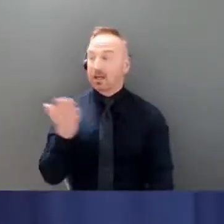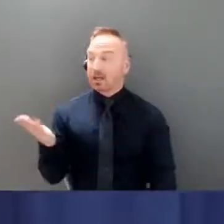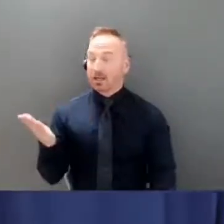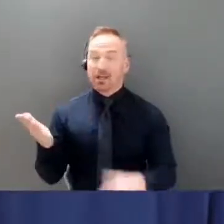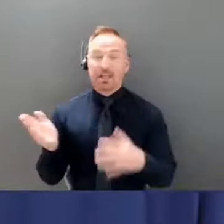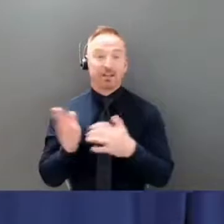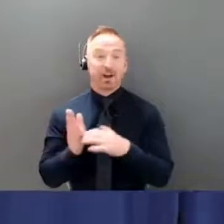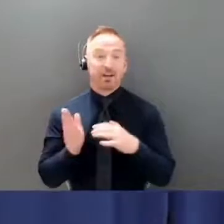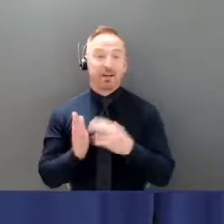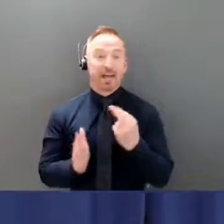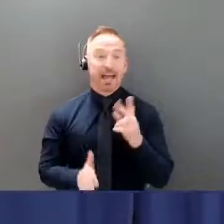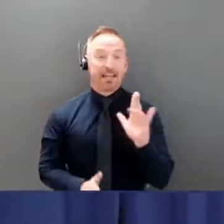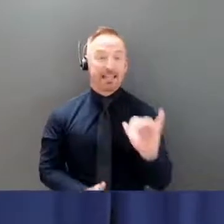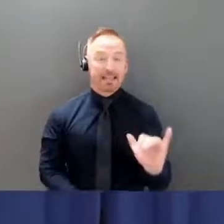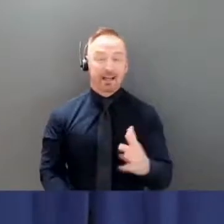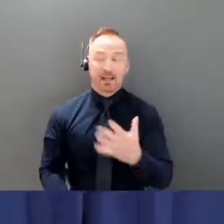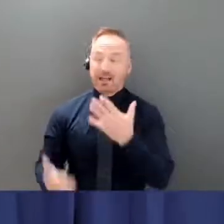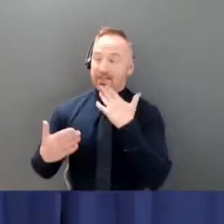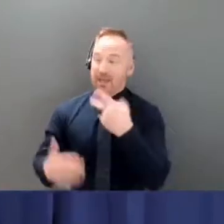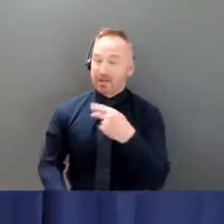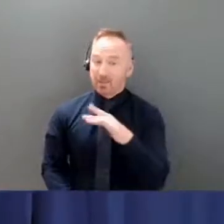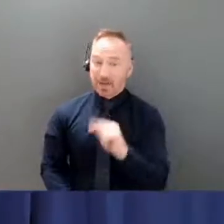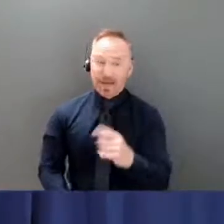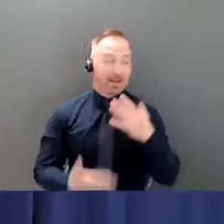McPhee. Good morning. Bonjour.